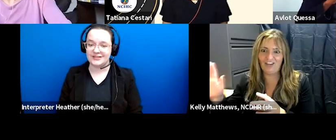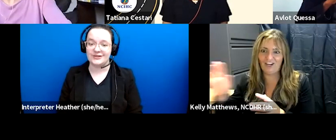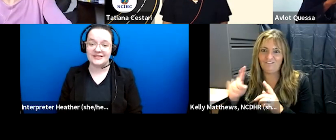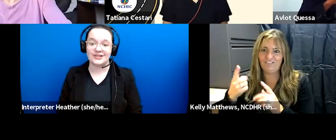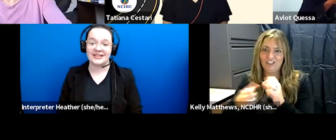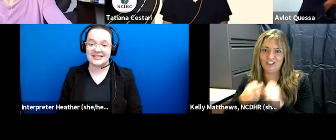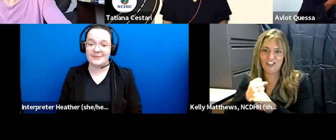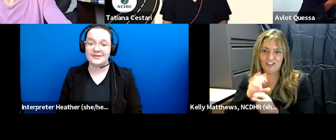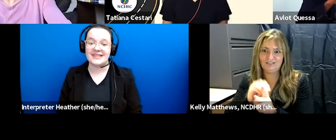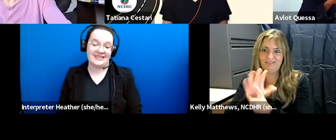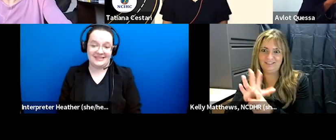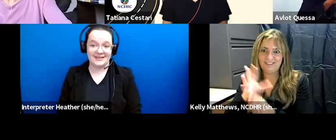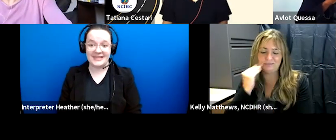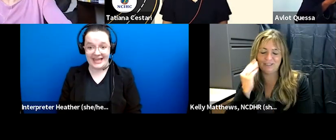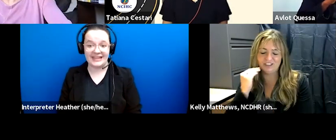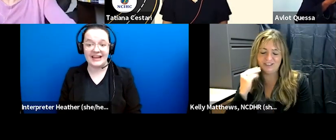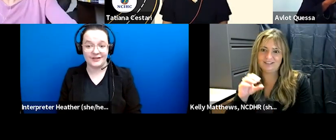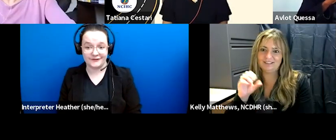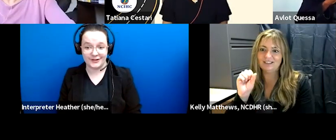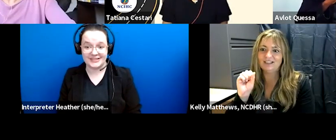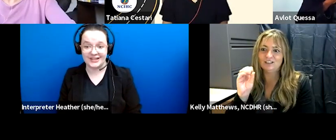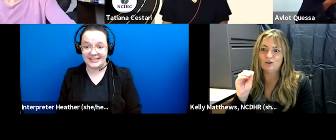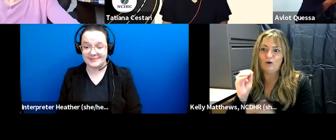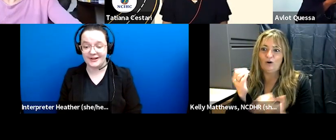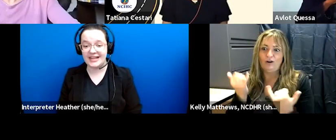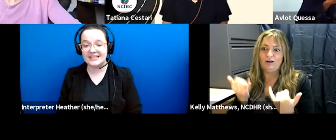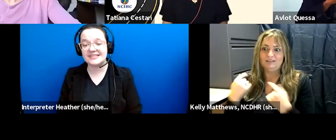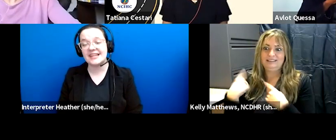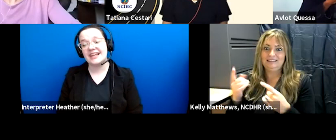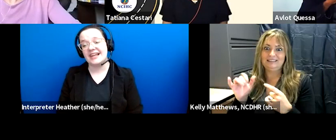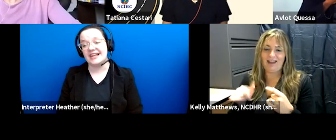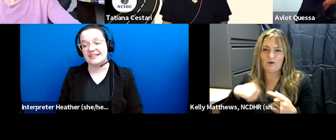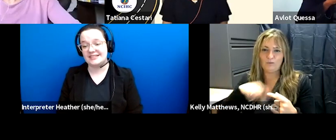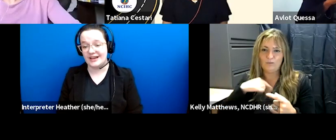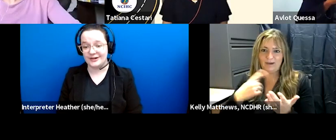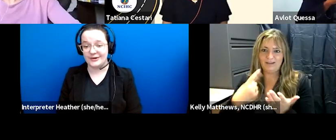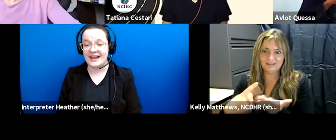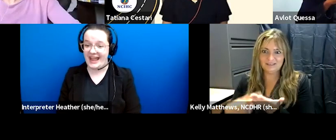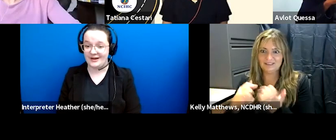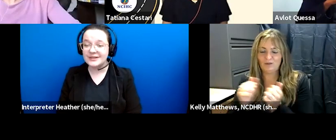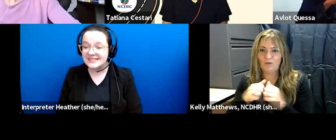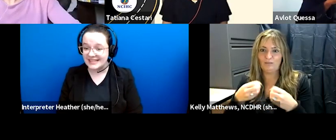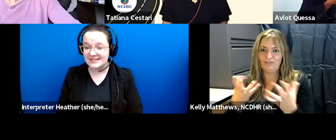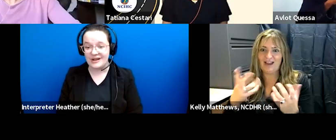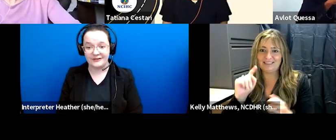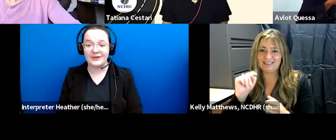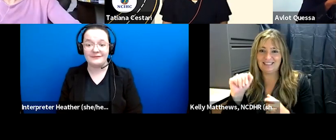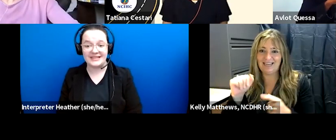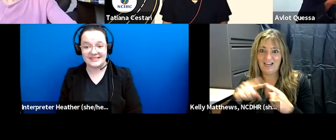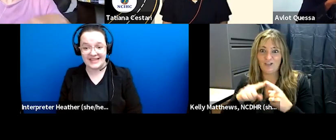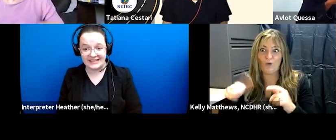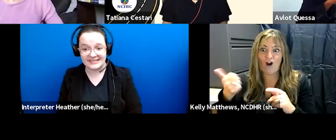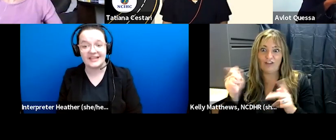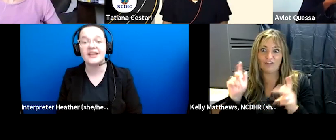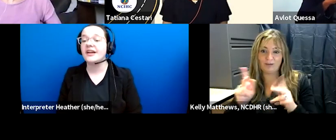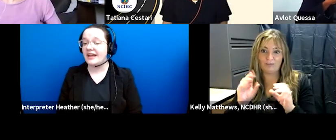the first year students are exposed at the beginning of their first year experience and so now since covid we've